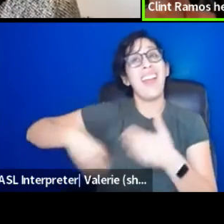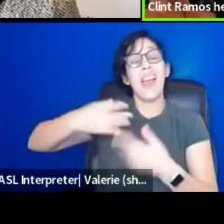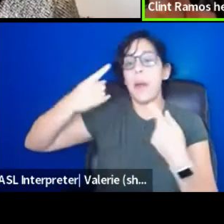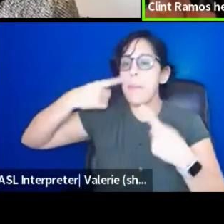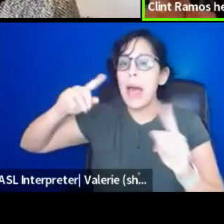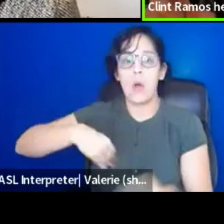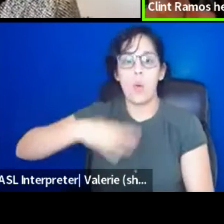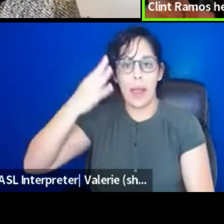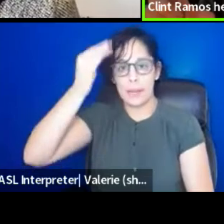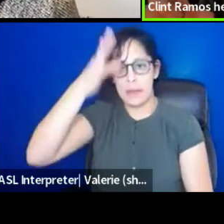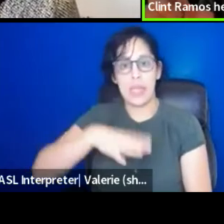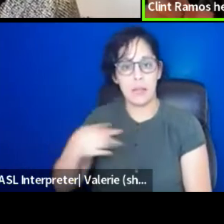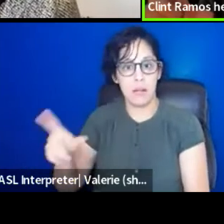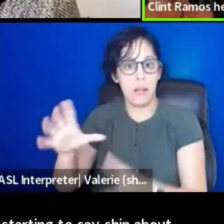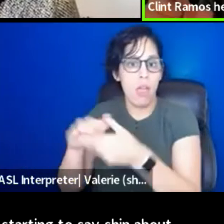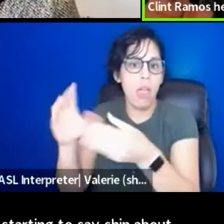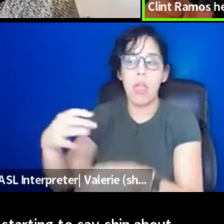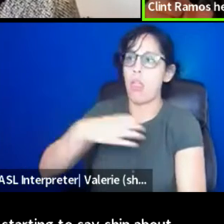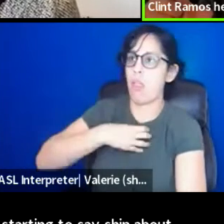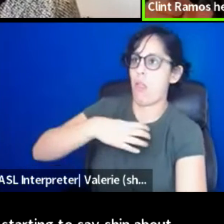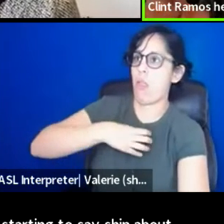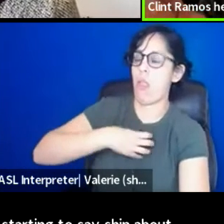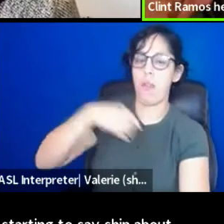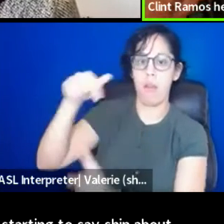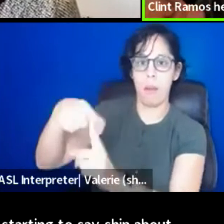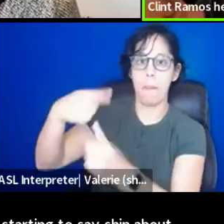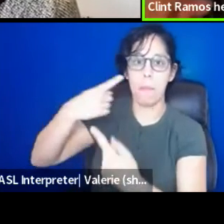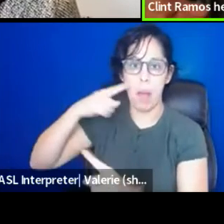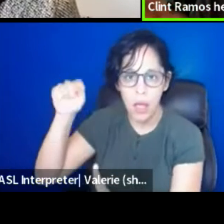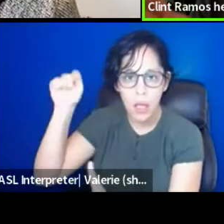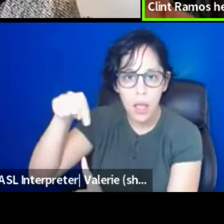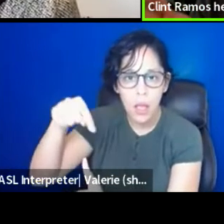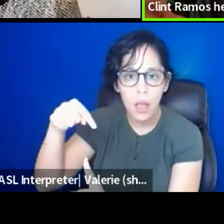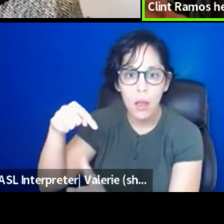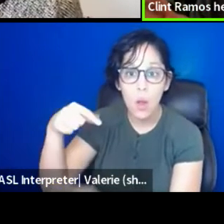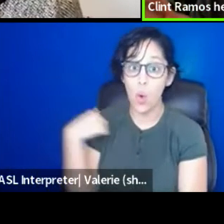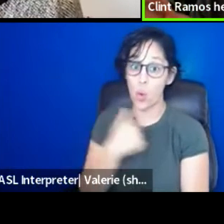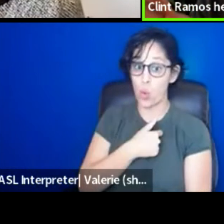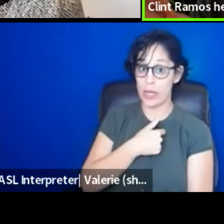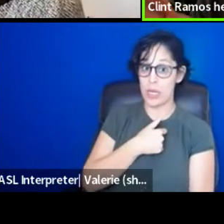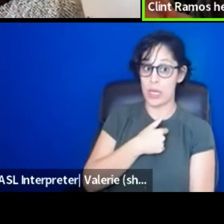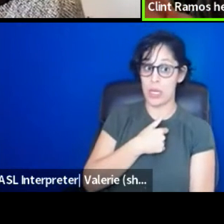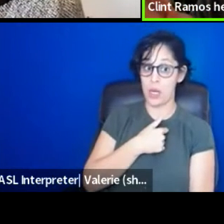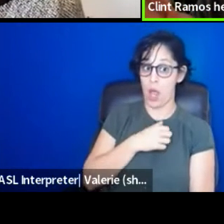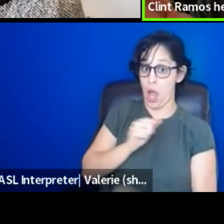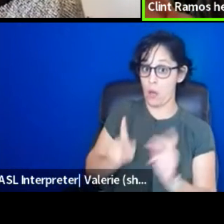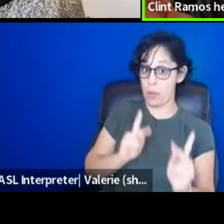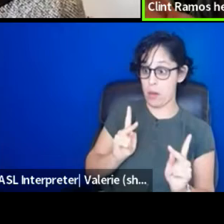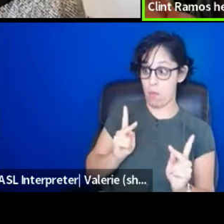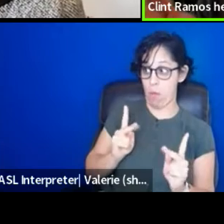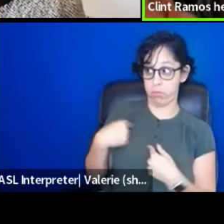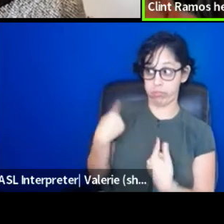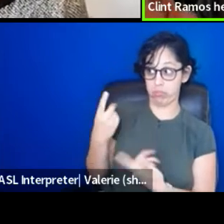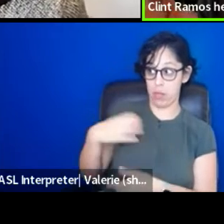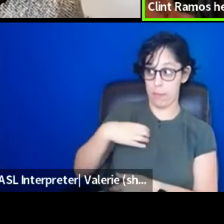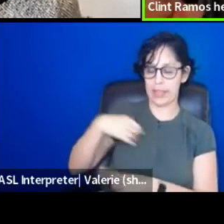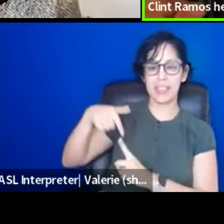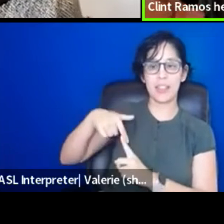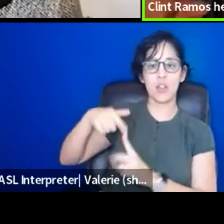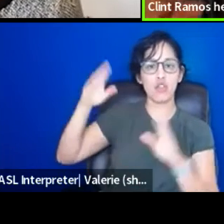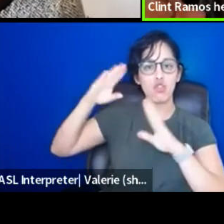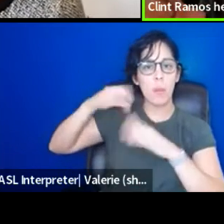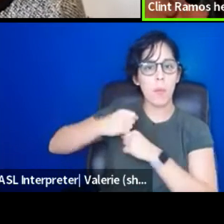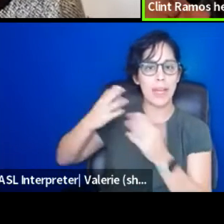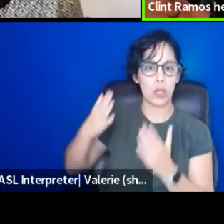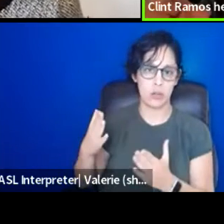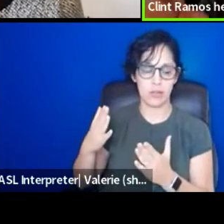we were just troublemakers, just